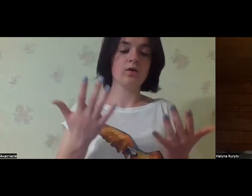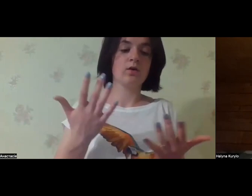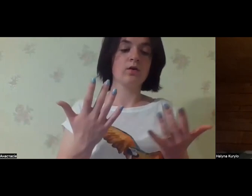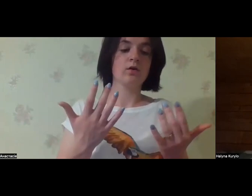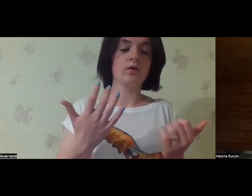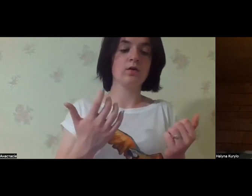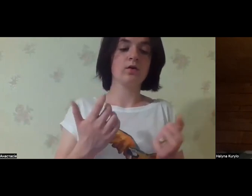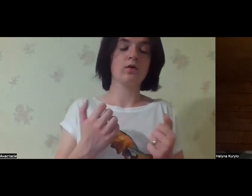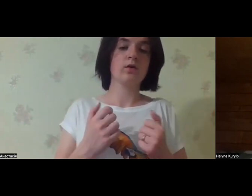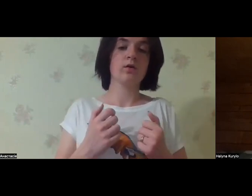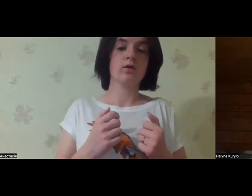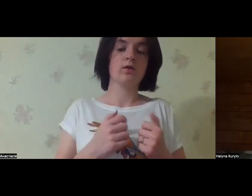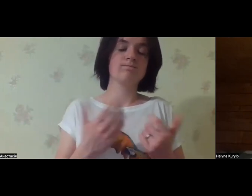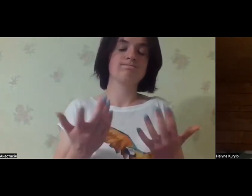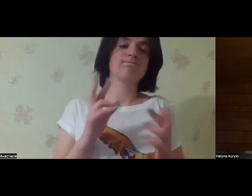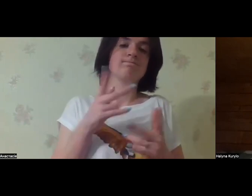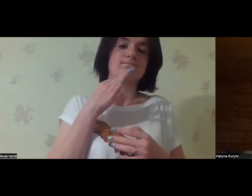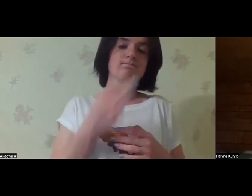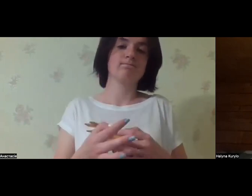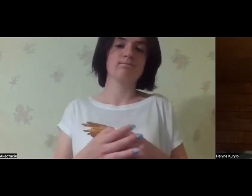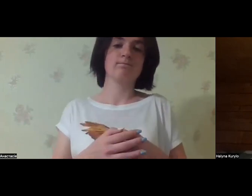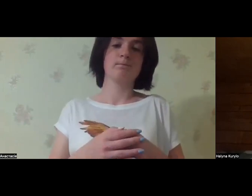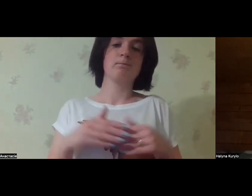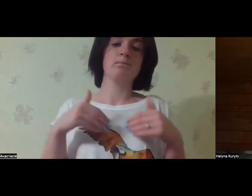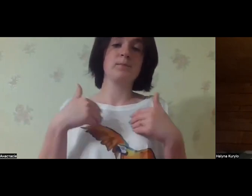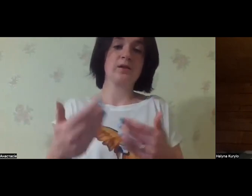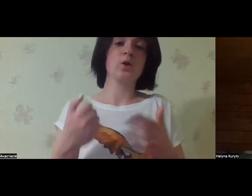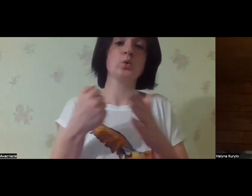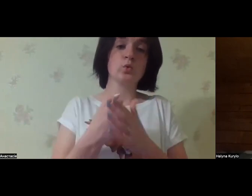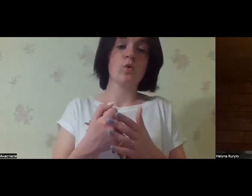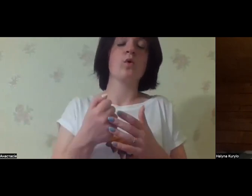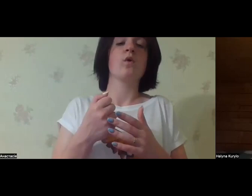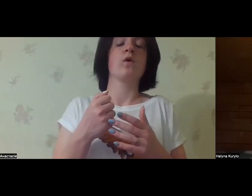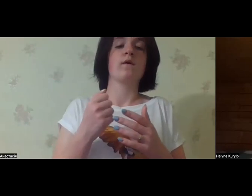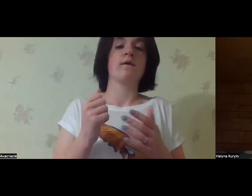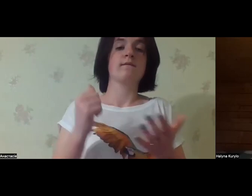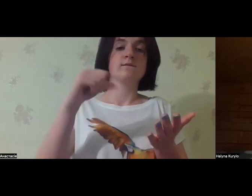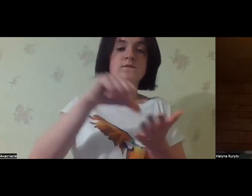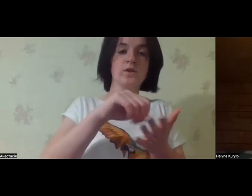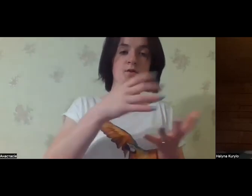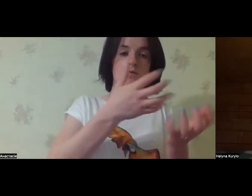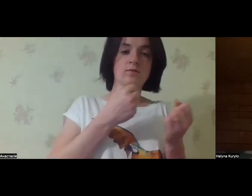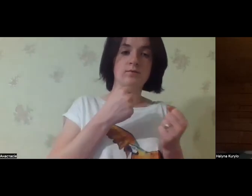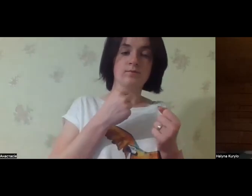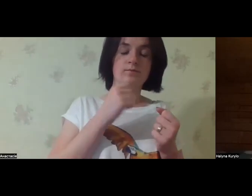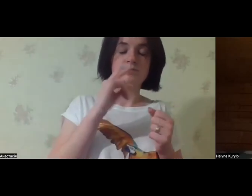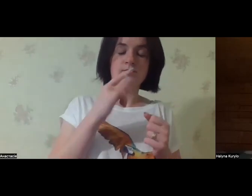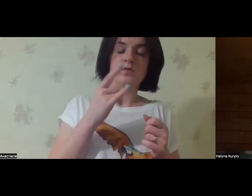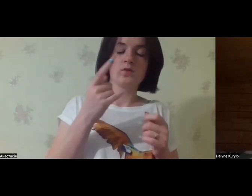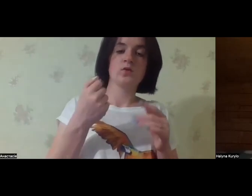saying that they have children. And, like, mean, fit for adoption,